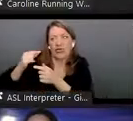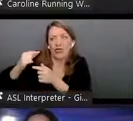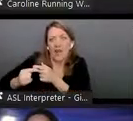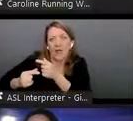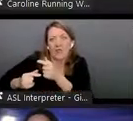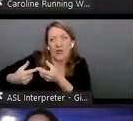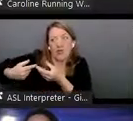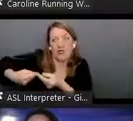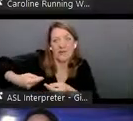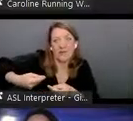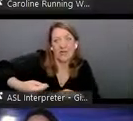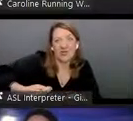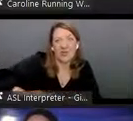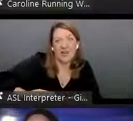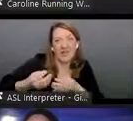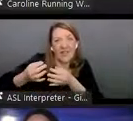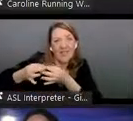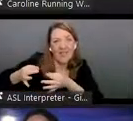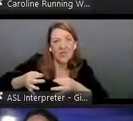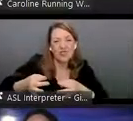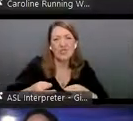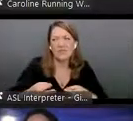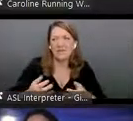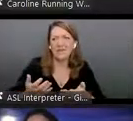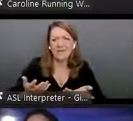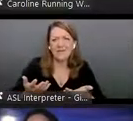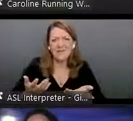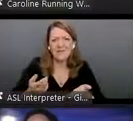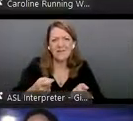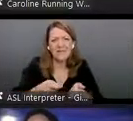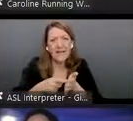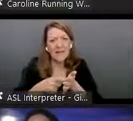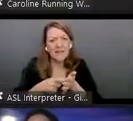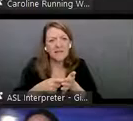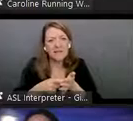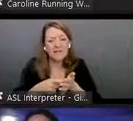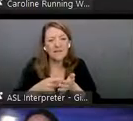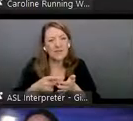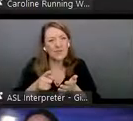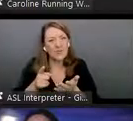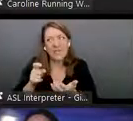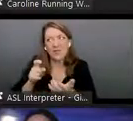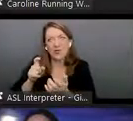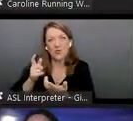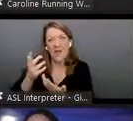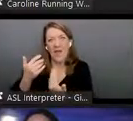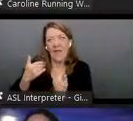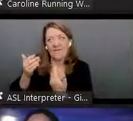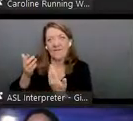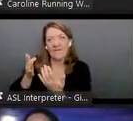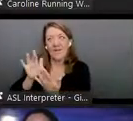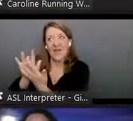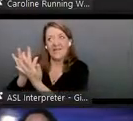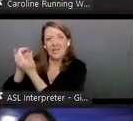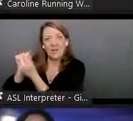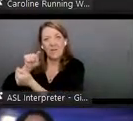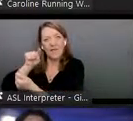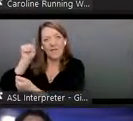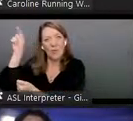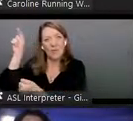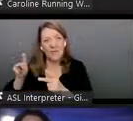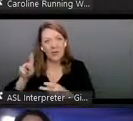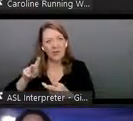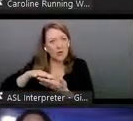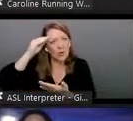and so on, like, it, it takes, uh, you know, like, you need access to those people so that you can learn about what it is that they need,